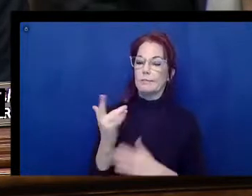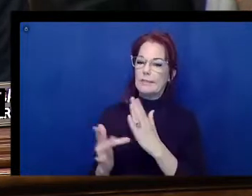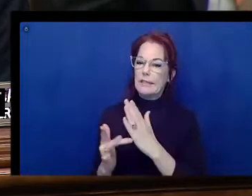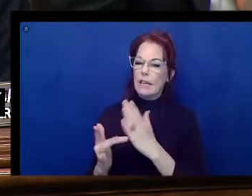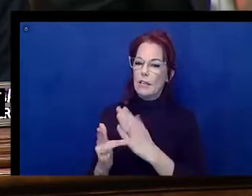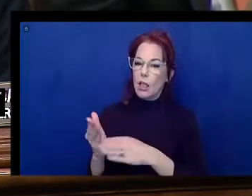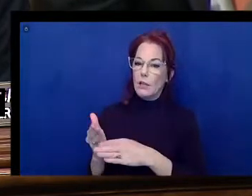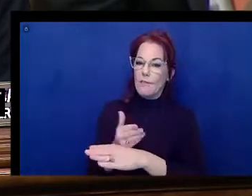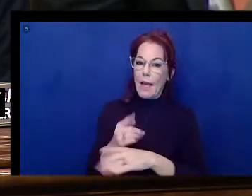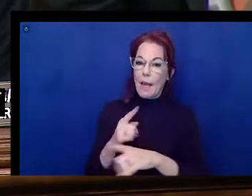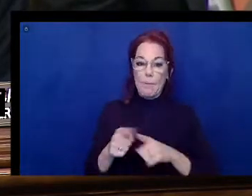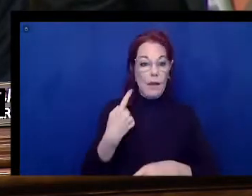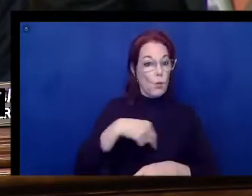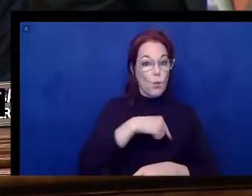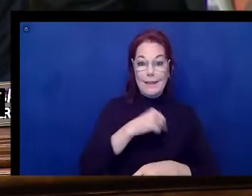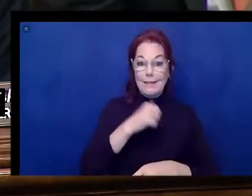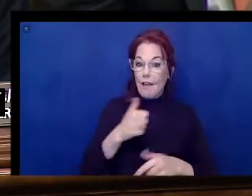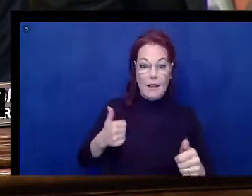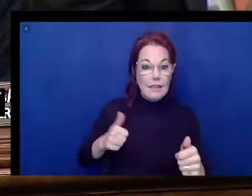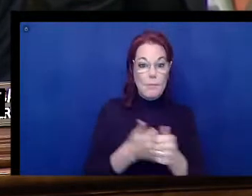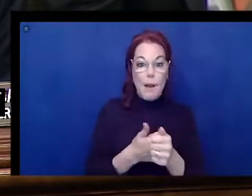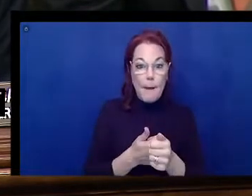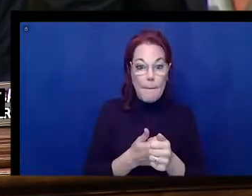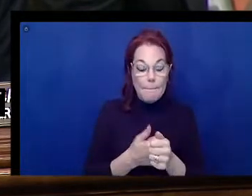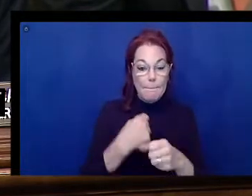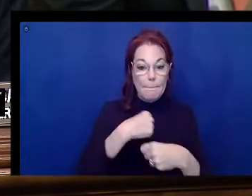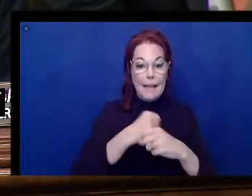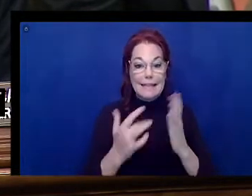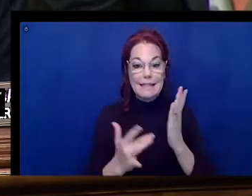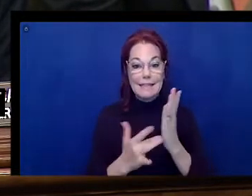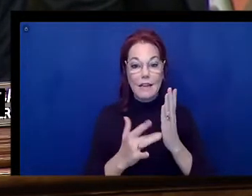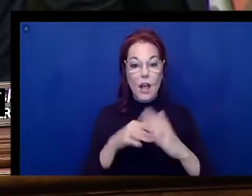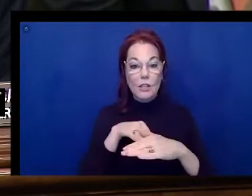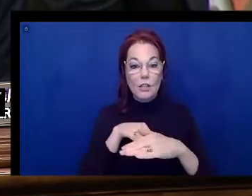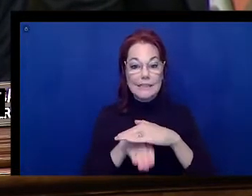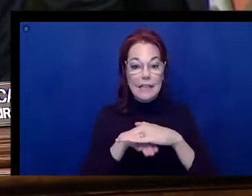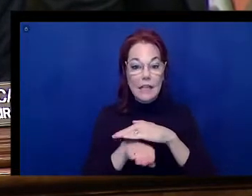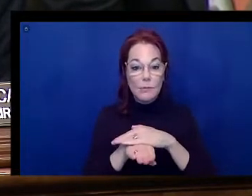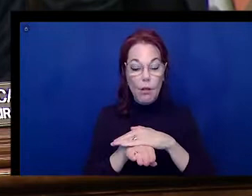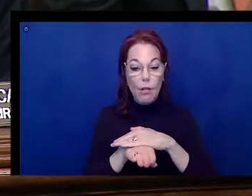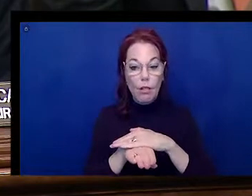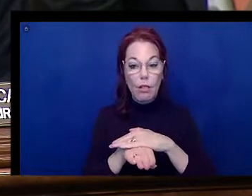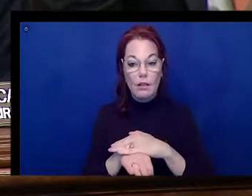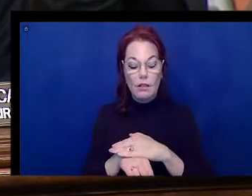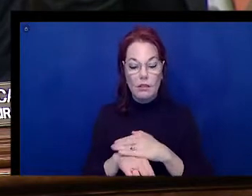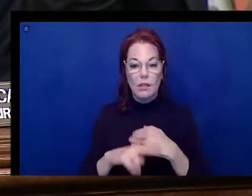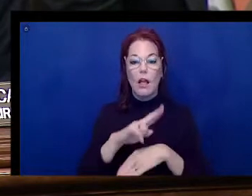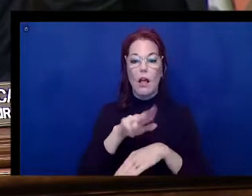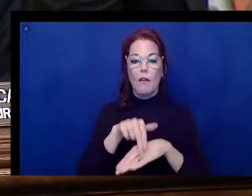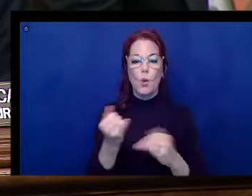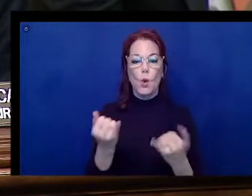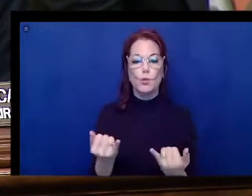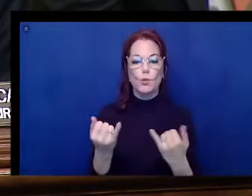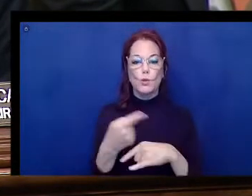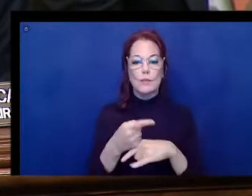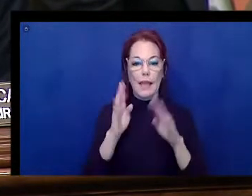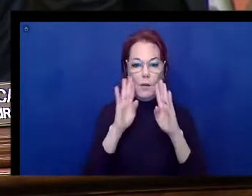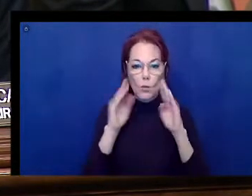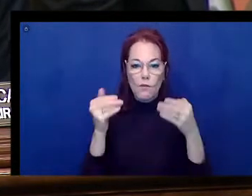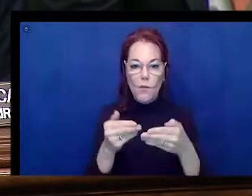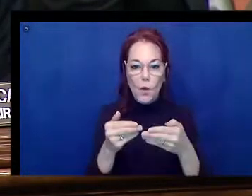with making that technology accessible. And, of course, we're focused today on federal agencies.